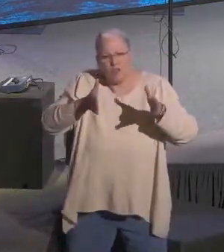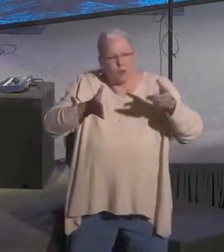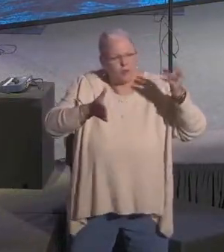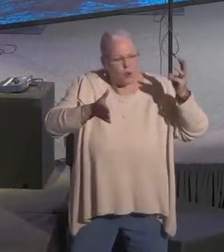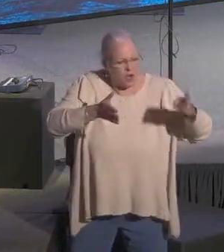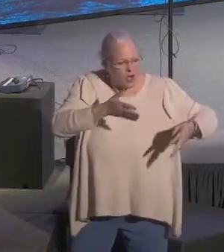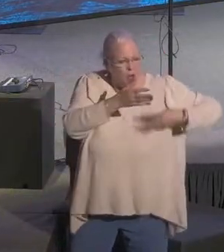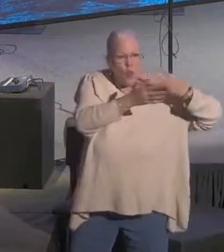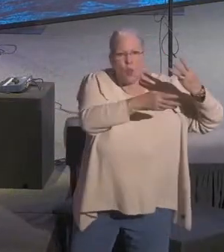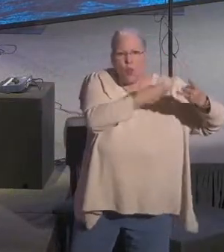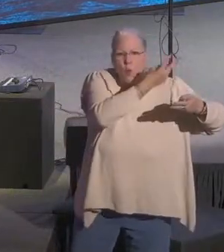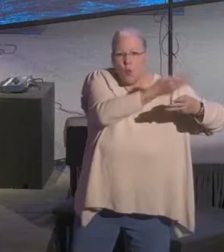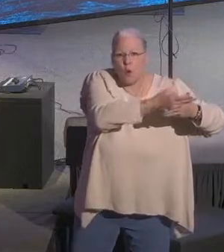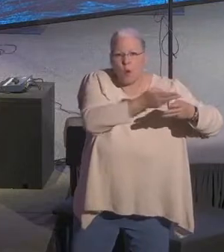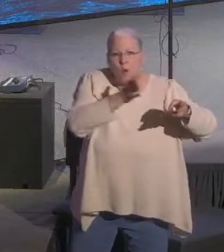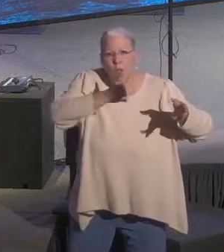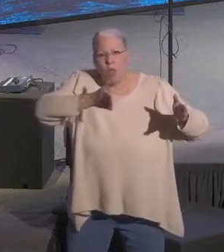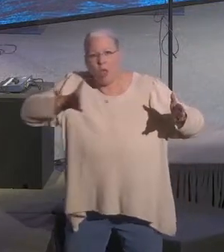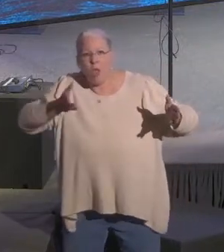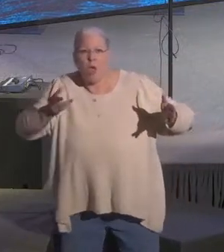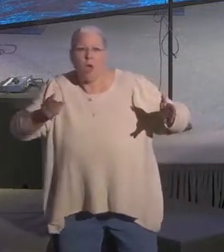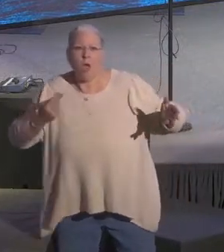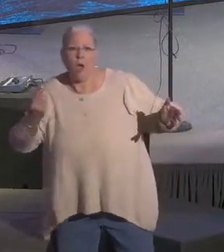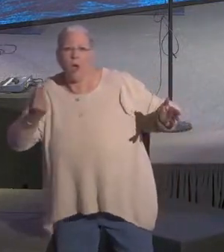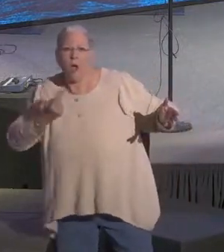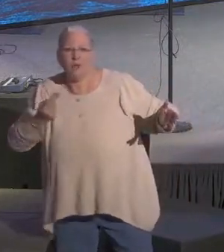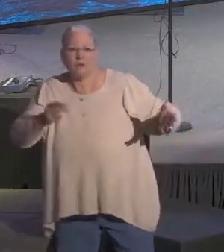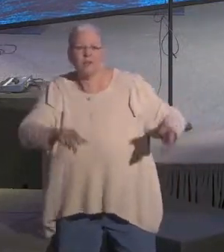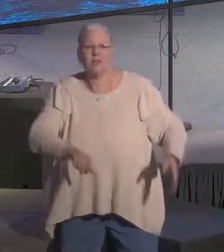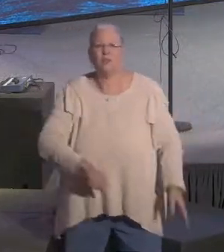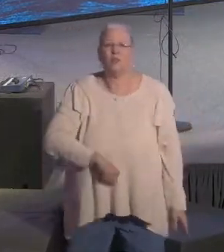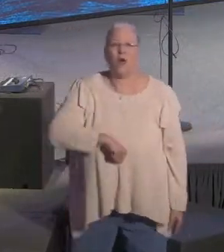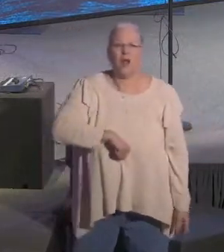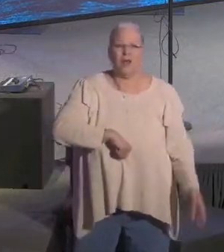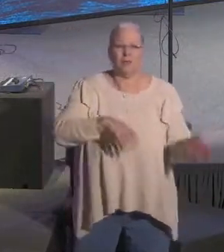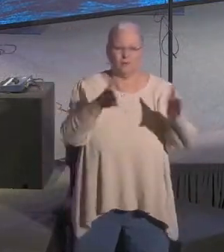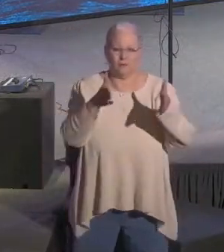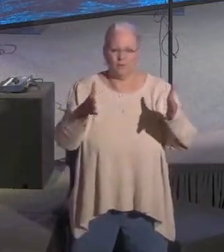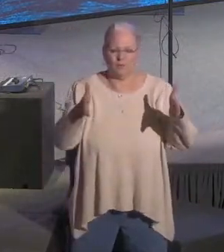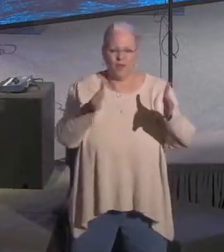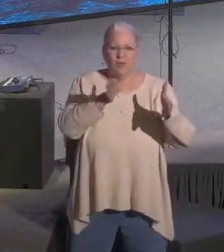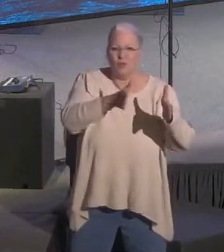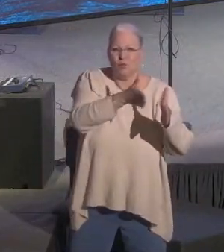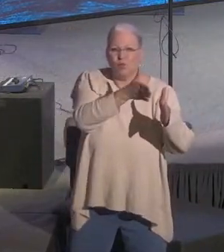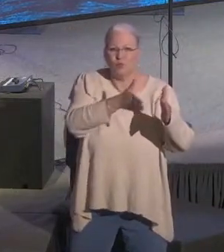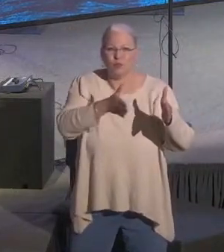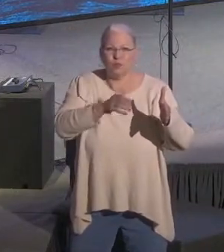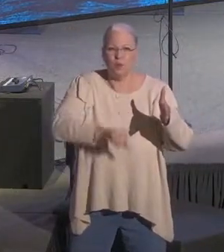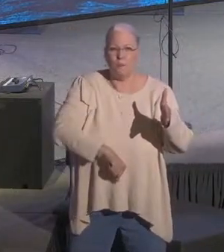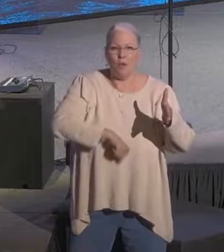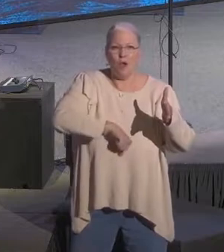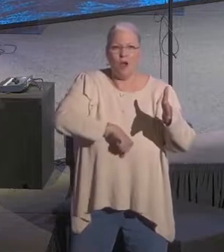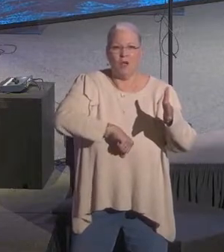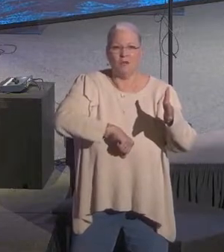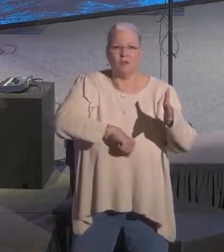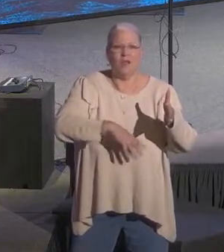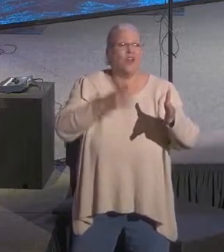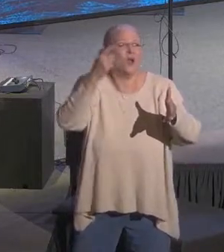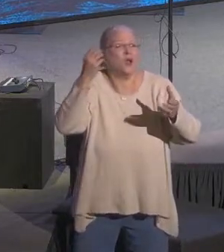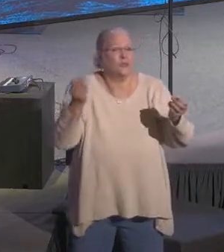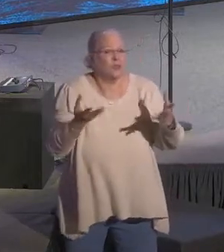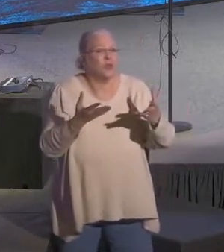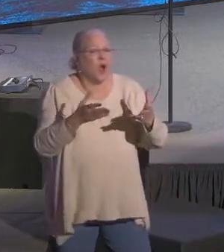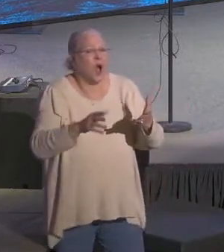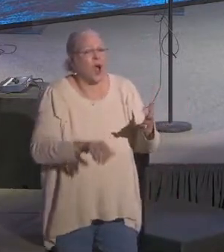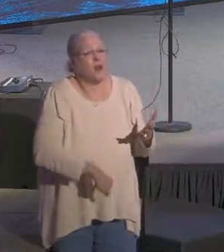there in many cases is pride. There's a lot of pride in the church. It's referred